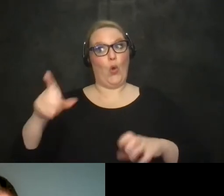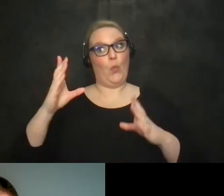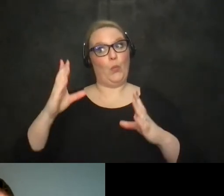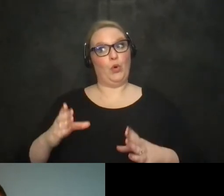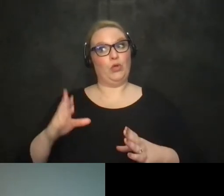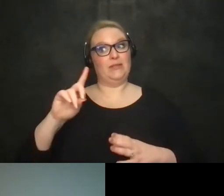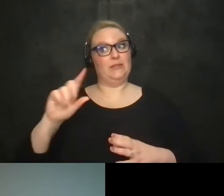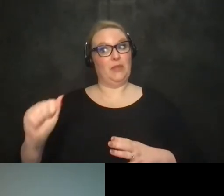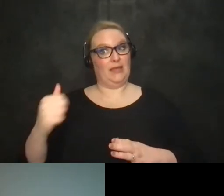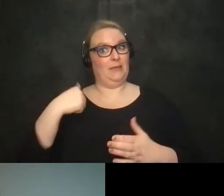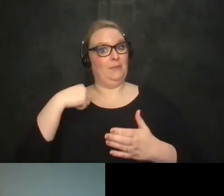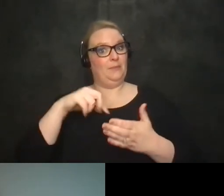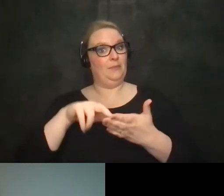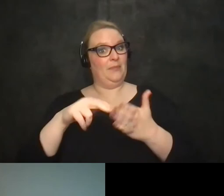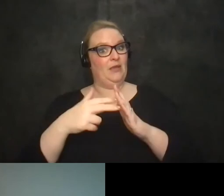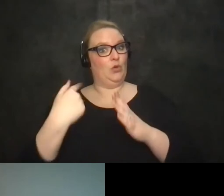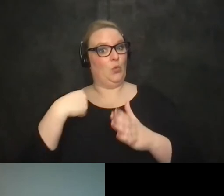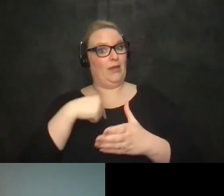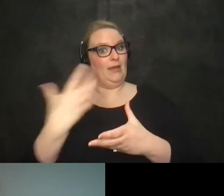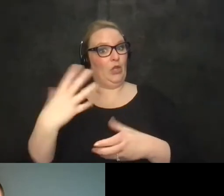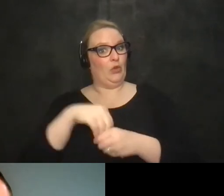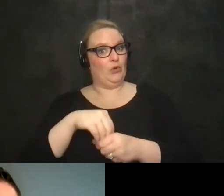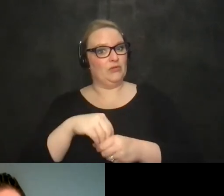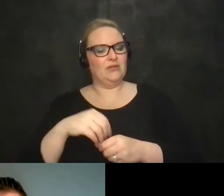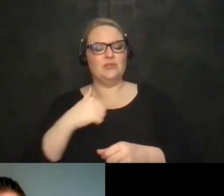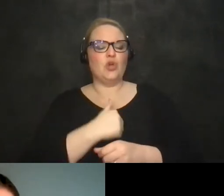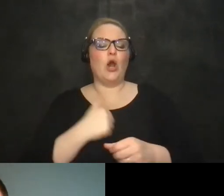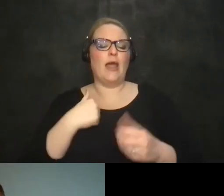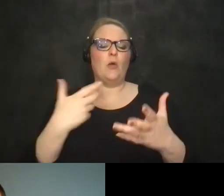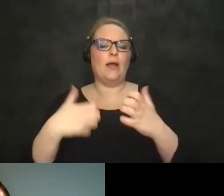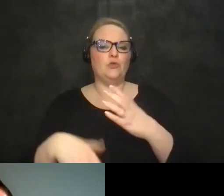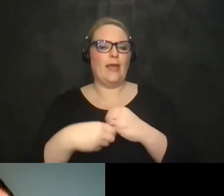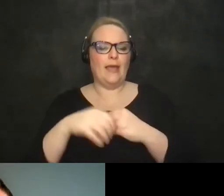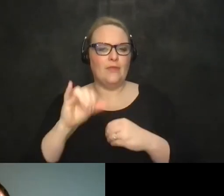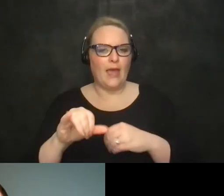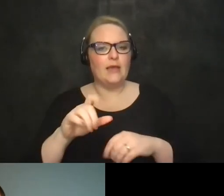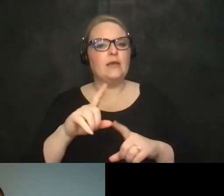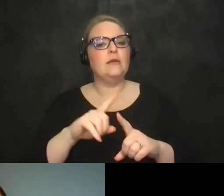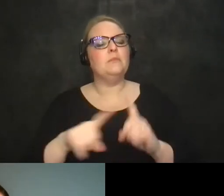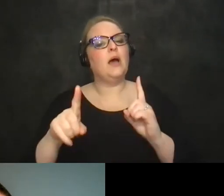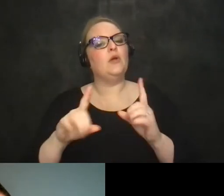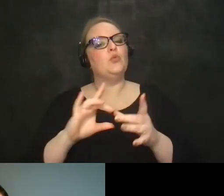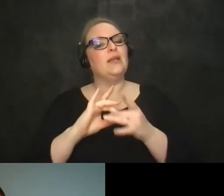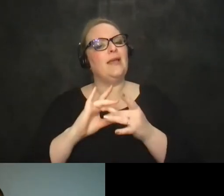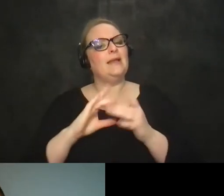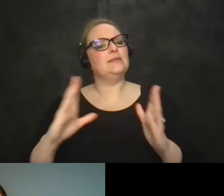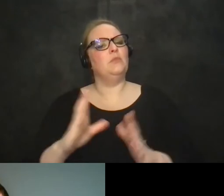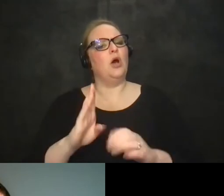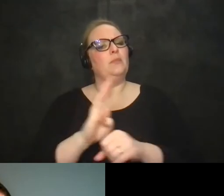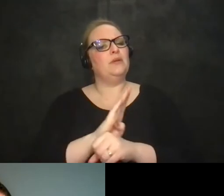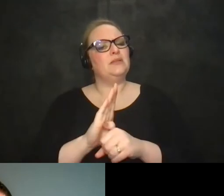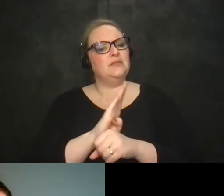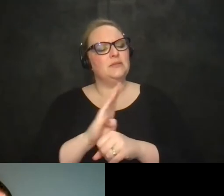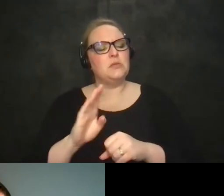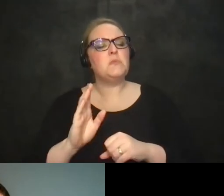yeah um sorry i just wanted to to say that but but with regards to small business i